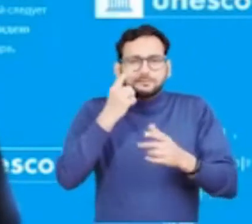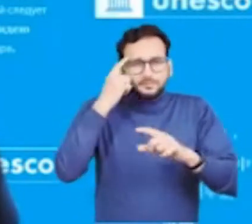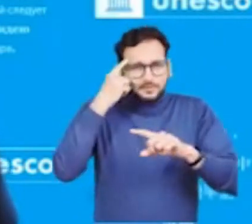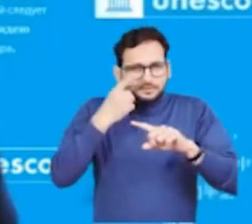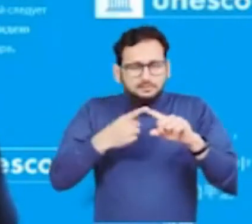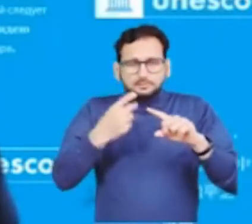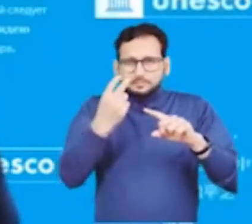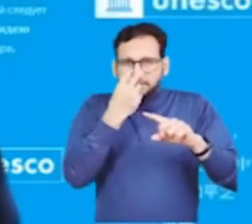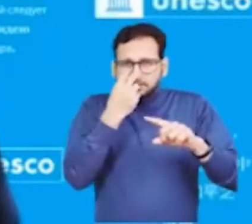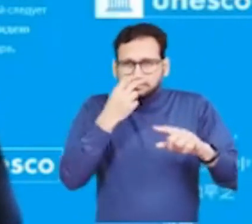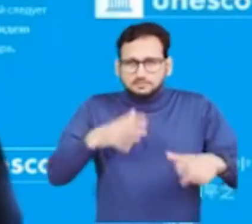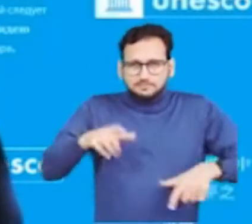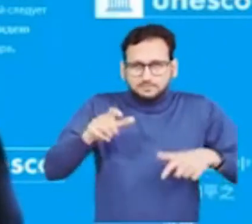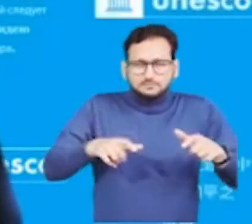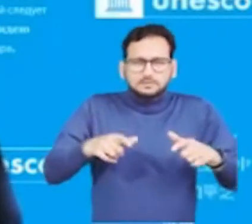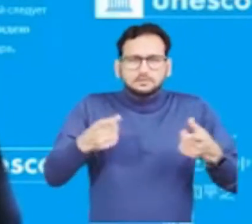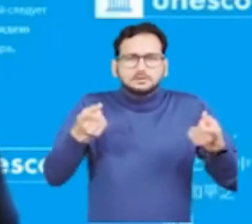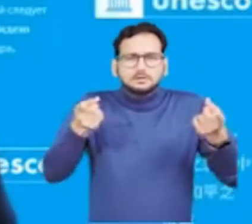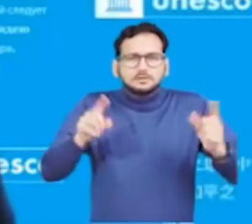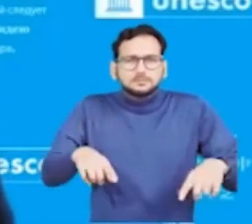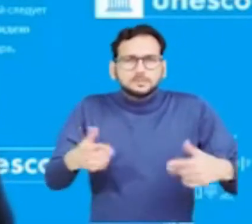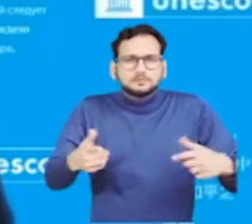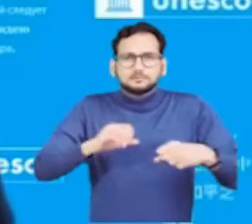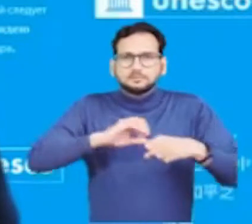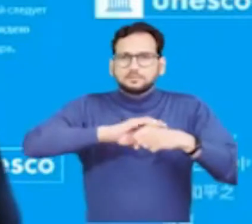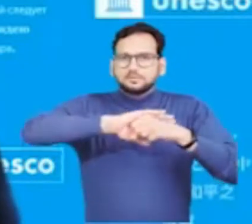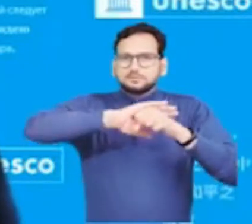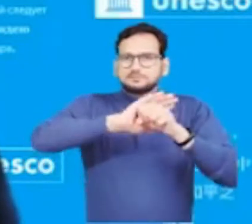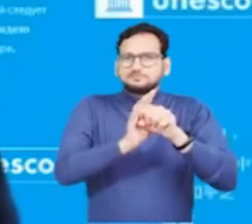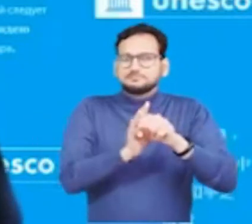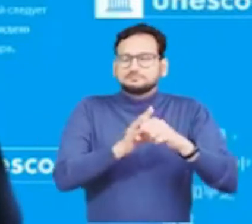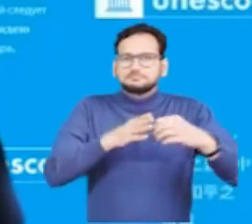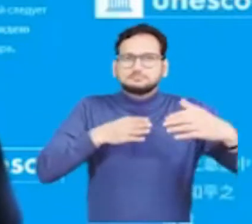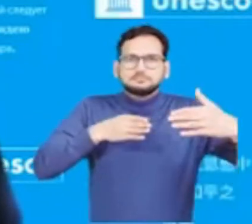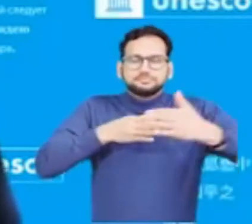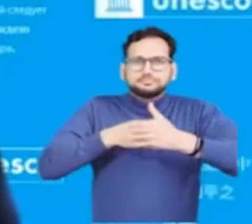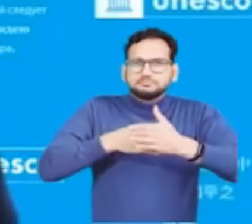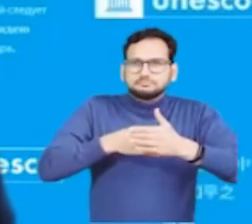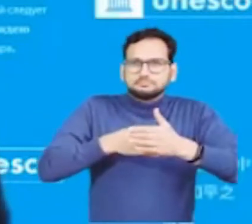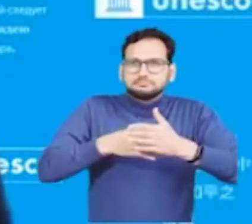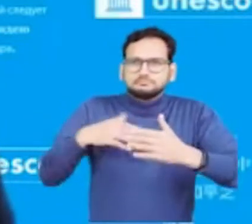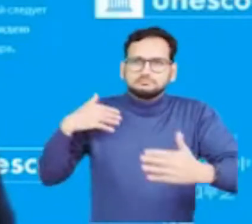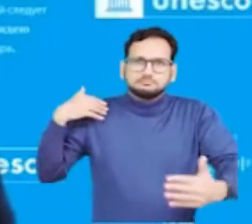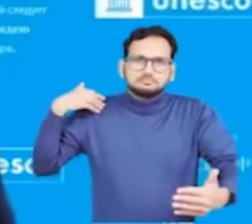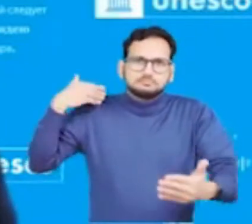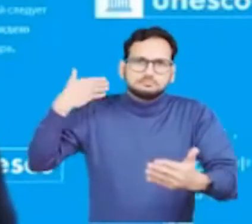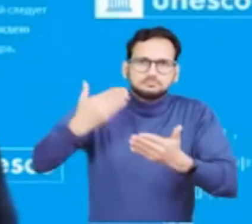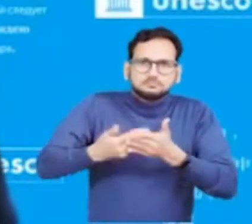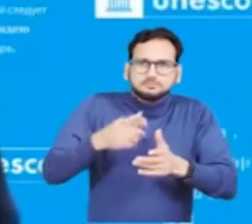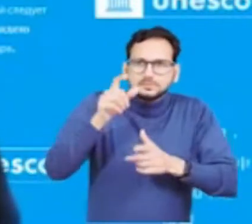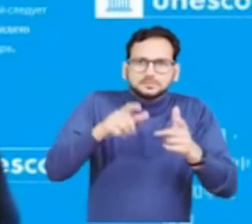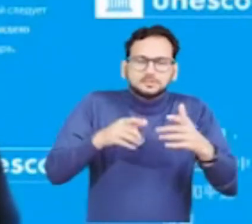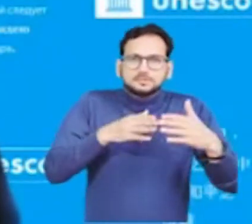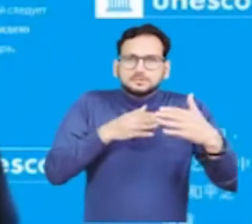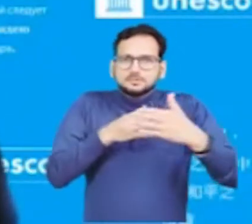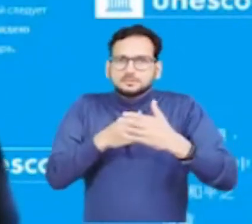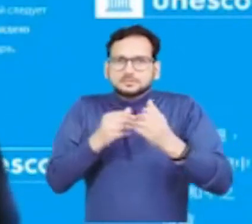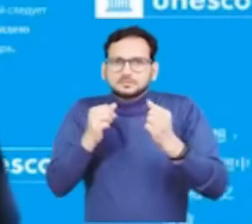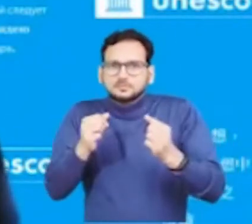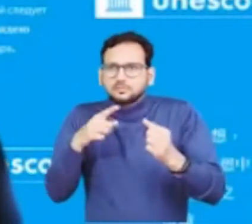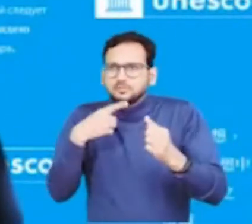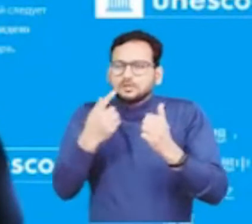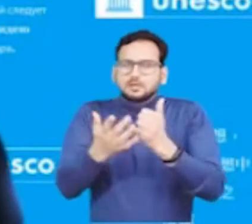exacerbated these in ways that we couldn't have imagined. As the pandemic continues to have wide-reaching impacts across the globe,